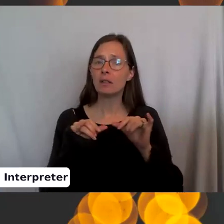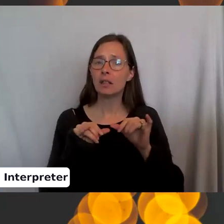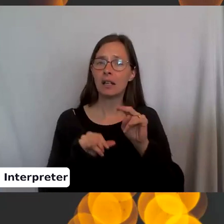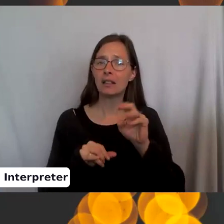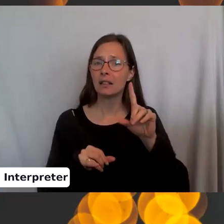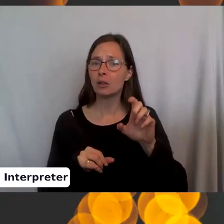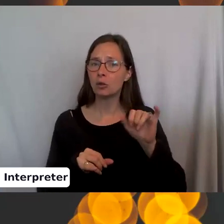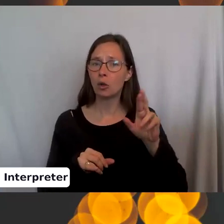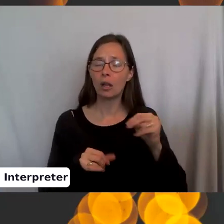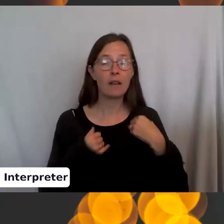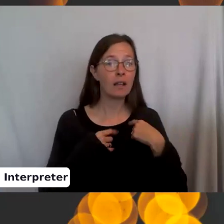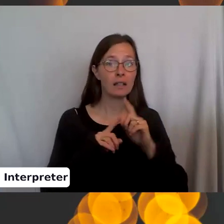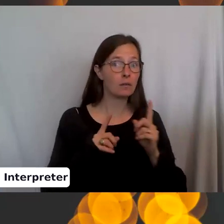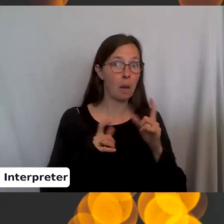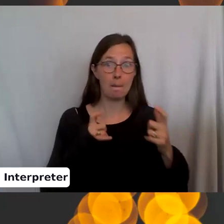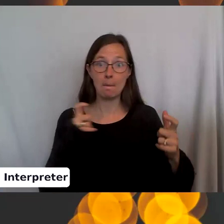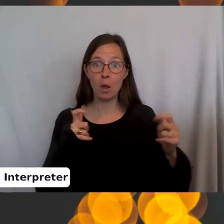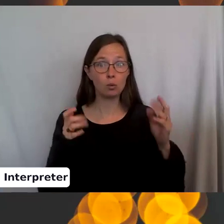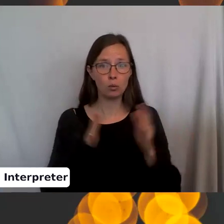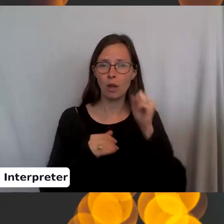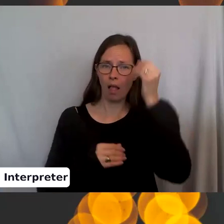or smaller? Let me know in the comments.